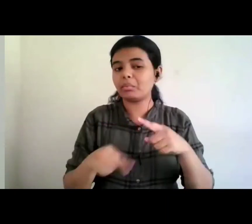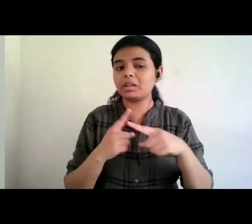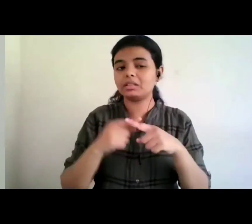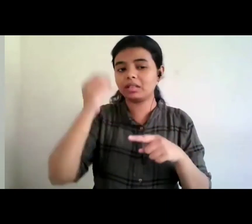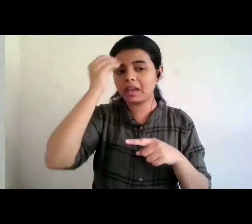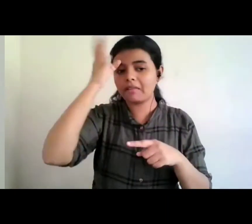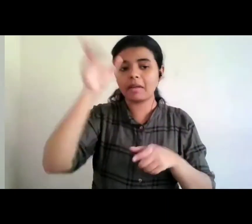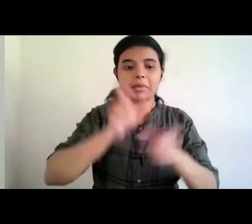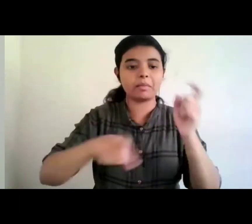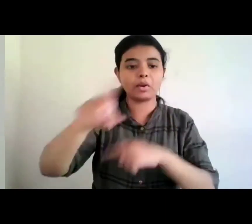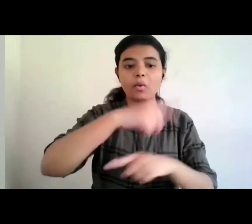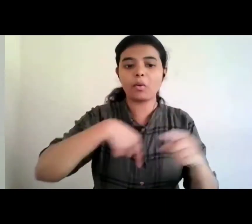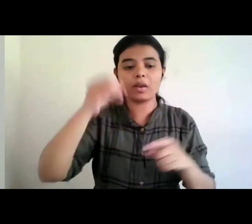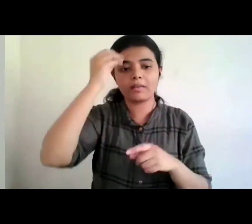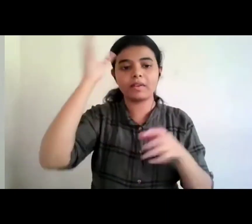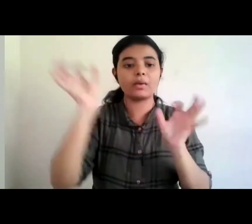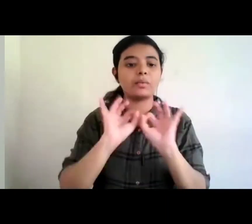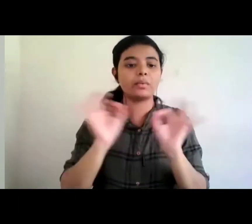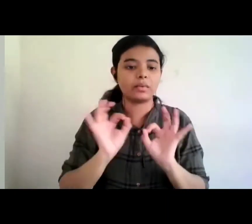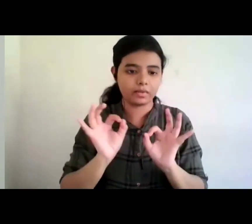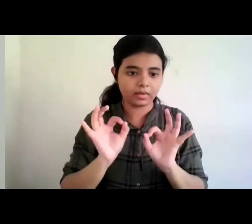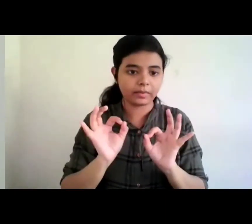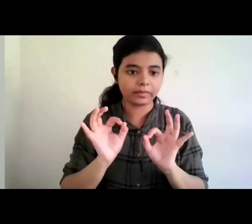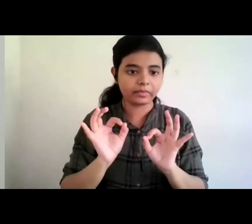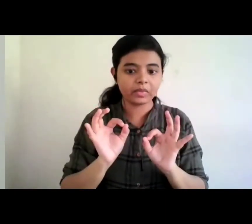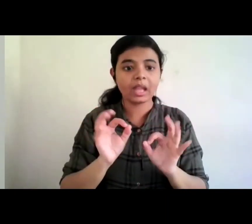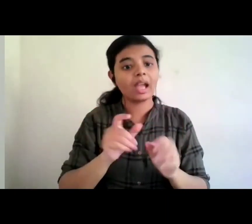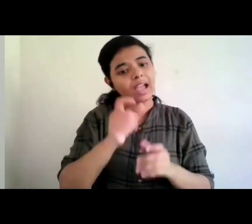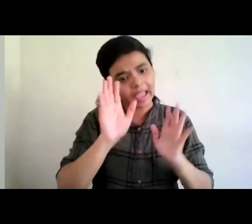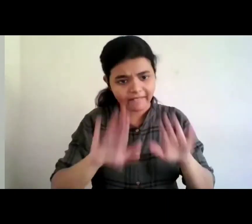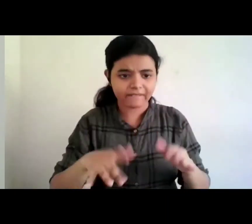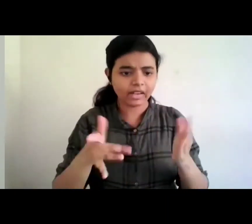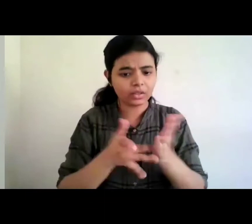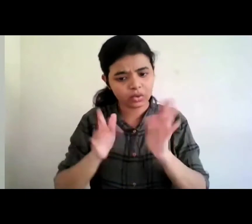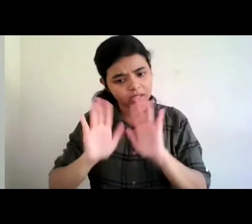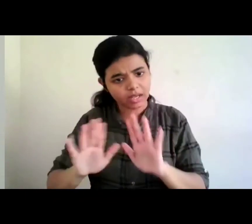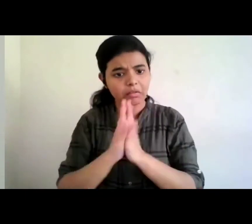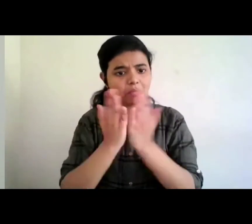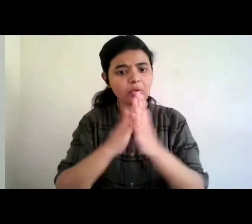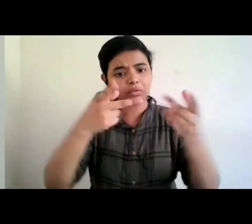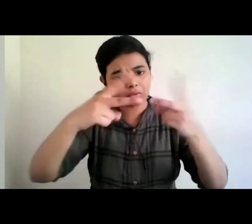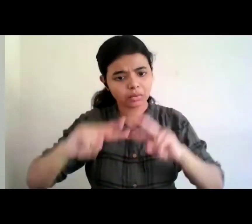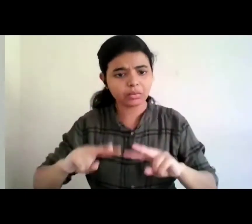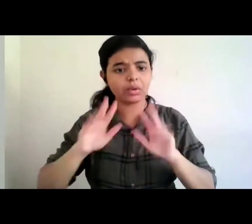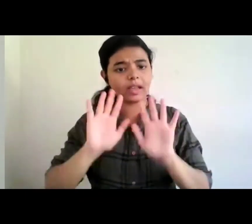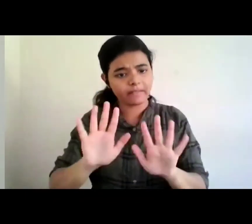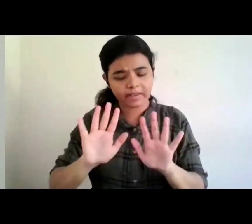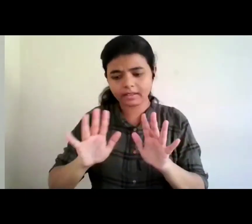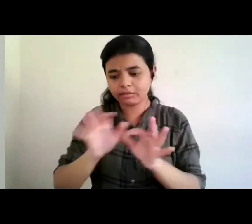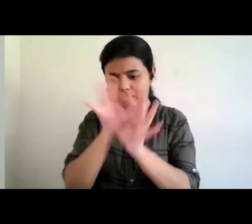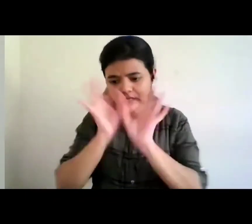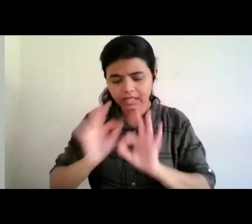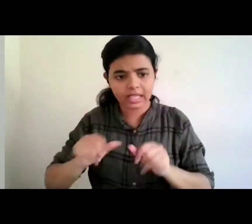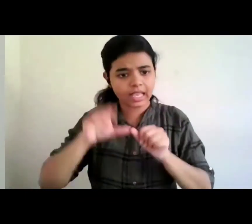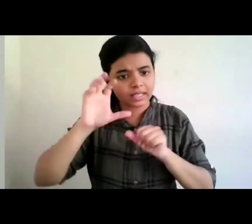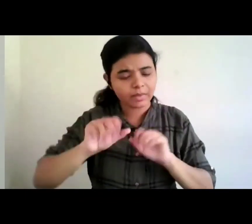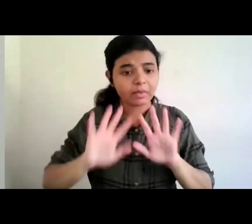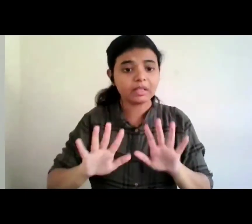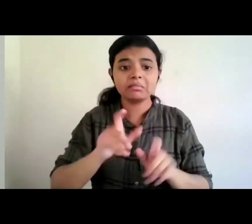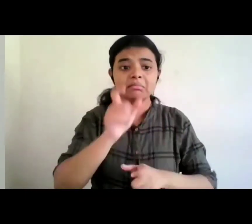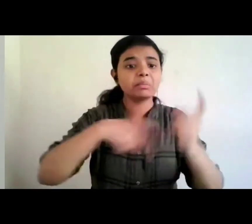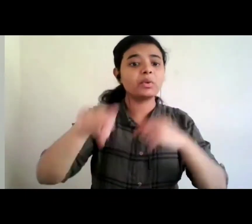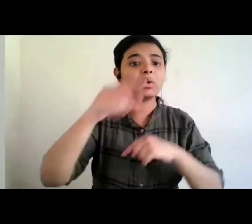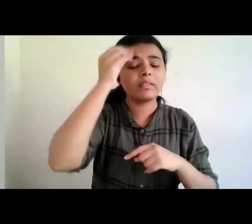though the technology solutions exist people are not using it because they've still not been exposed to them and the change in education